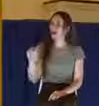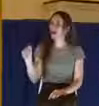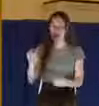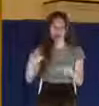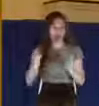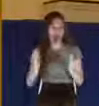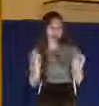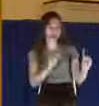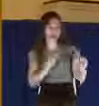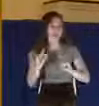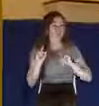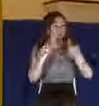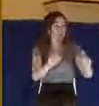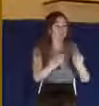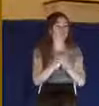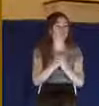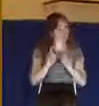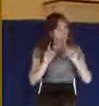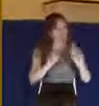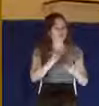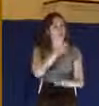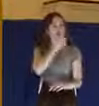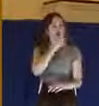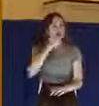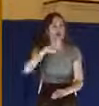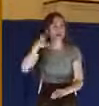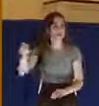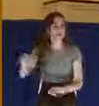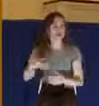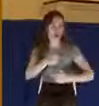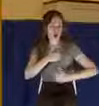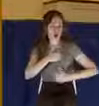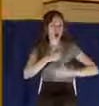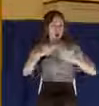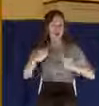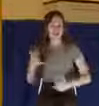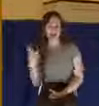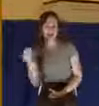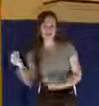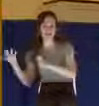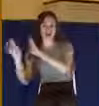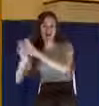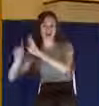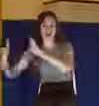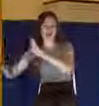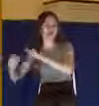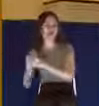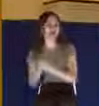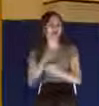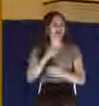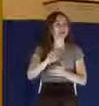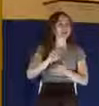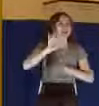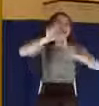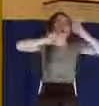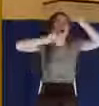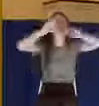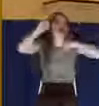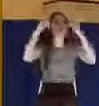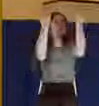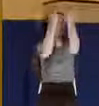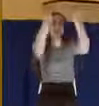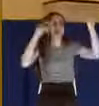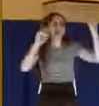go. He went into a private restroom with a guard waiting outside. He crawled up into the ceiling tiles thinking he was going to escape.